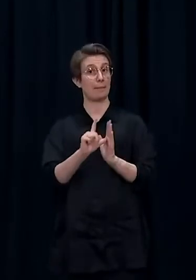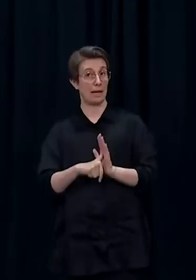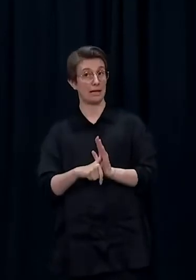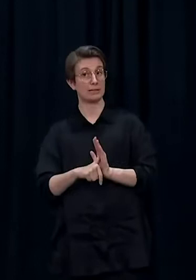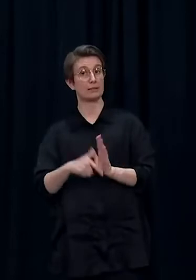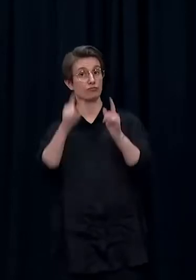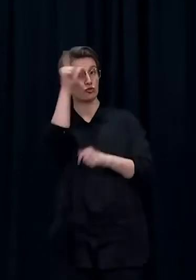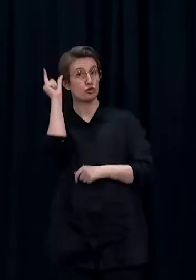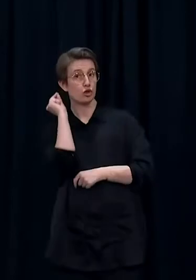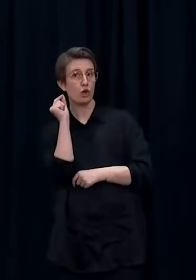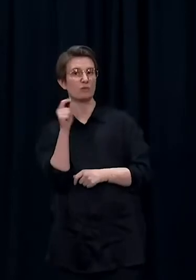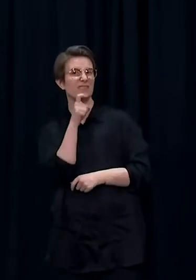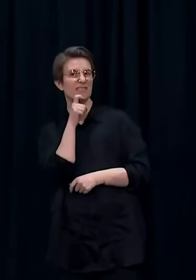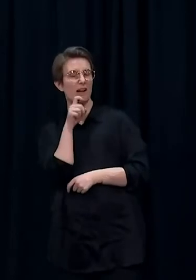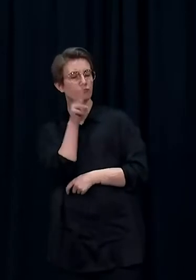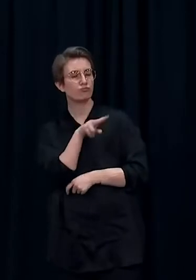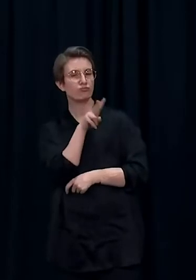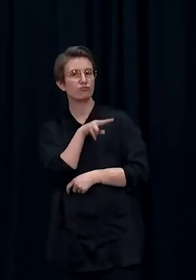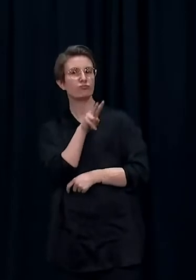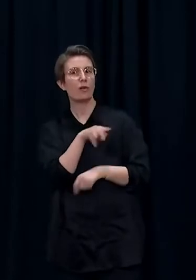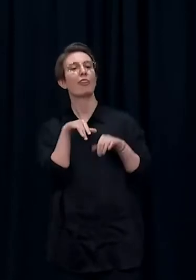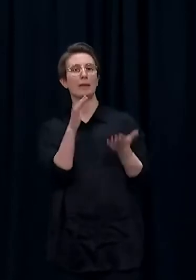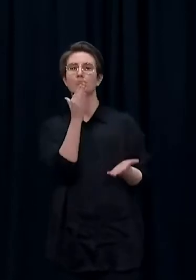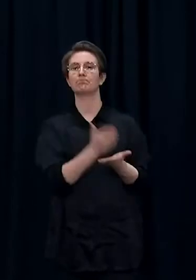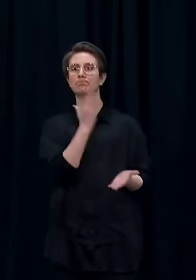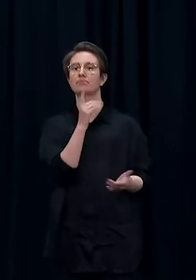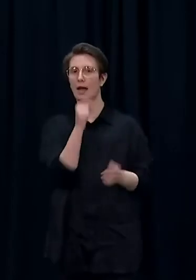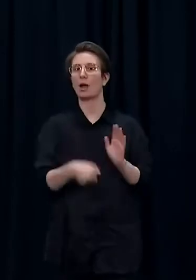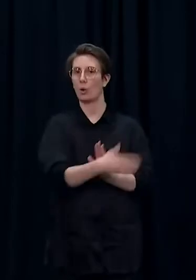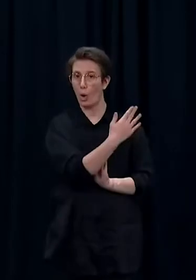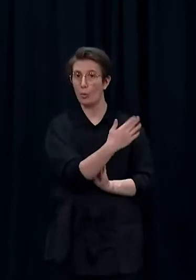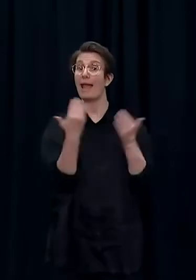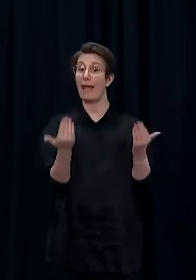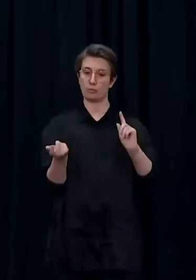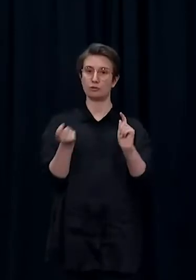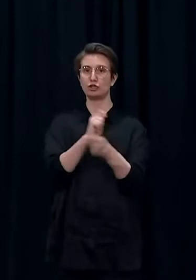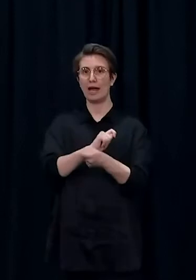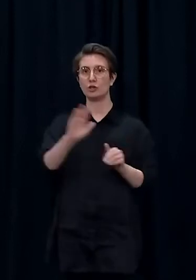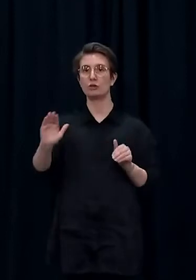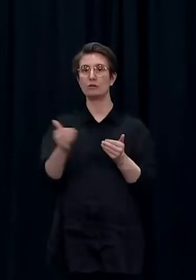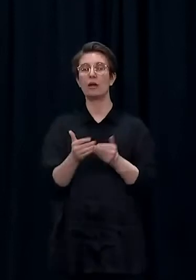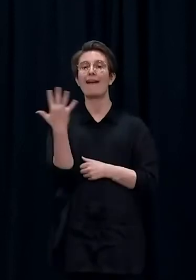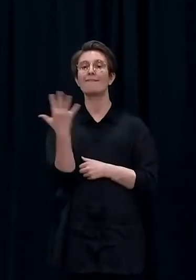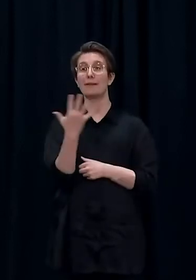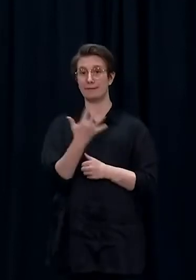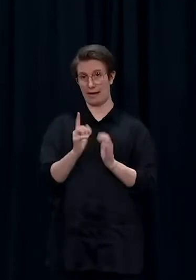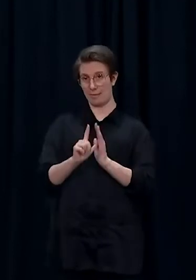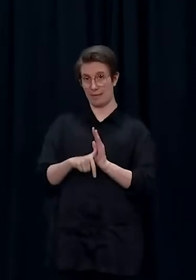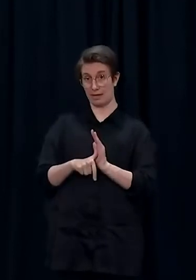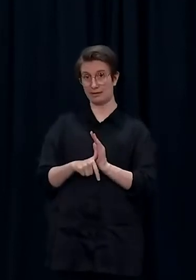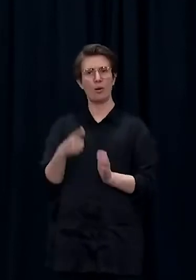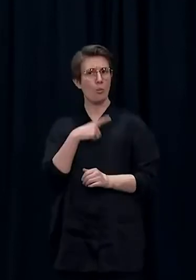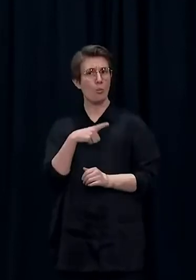consistent with the approach in a number of other countries, including Australia and the United States. I myself was one of the first people